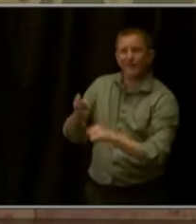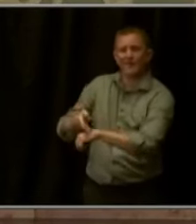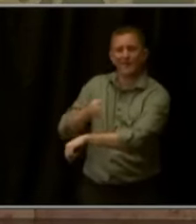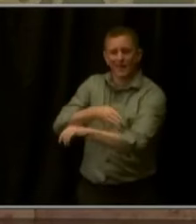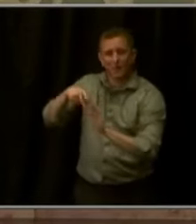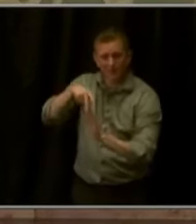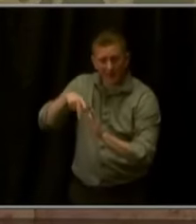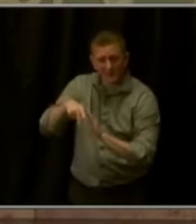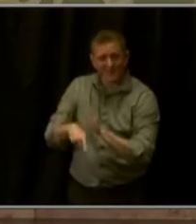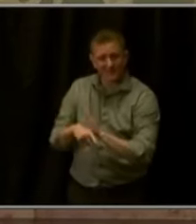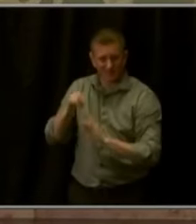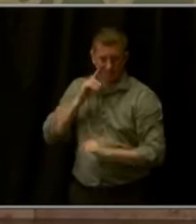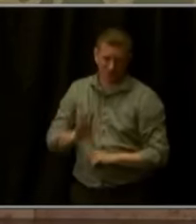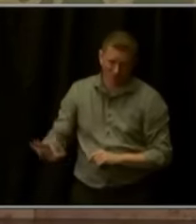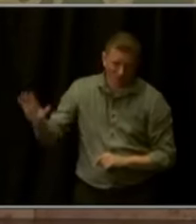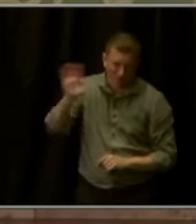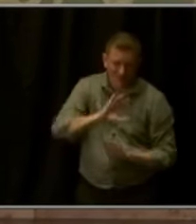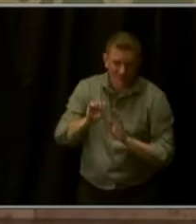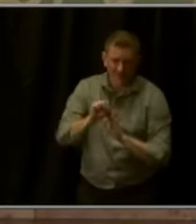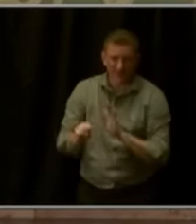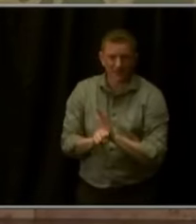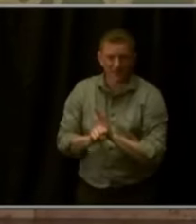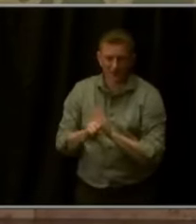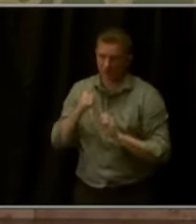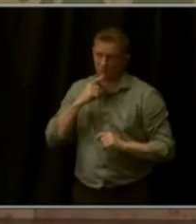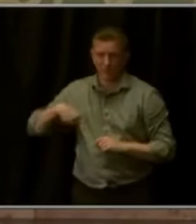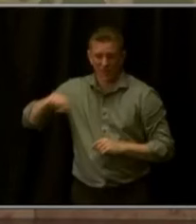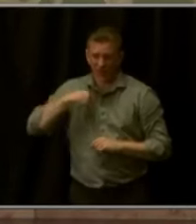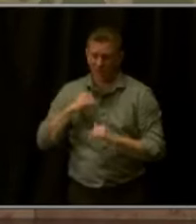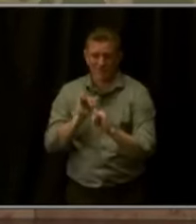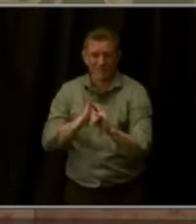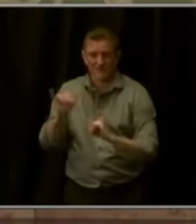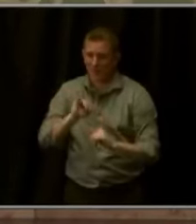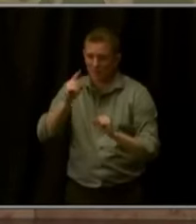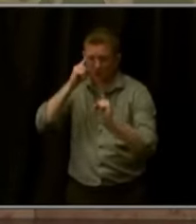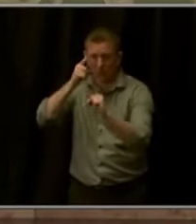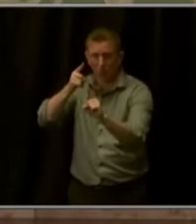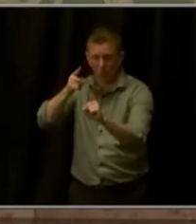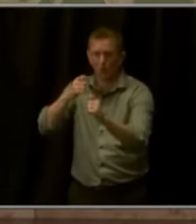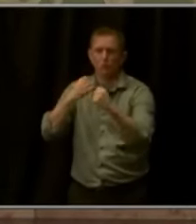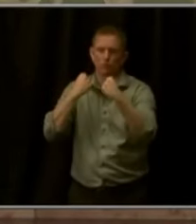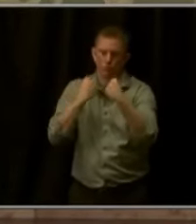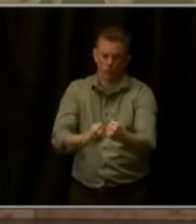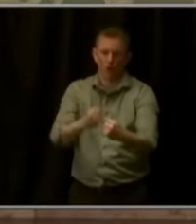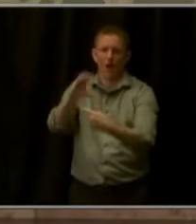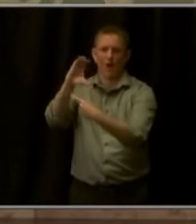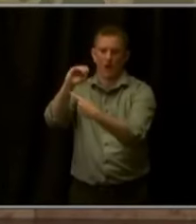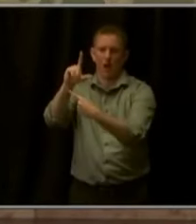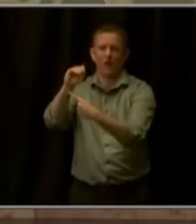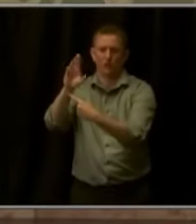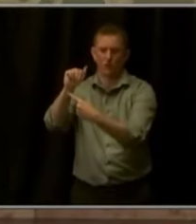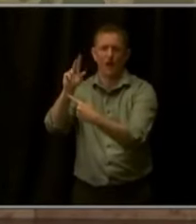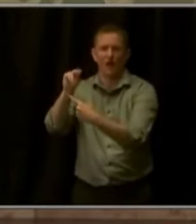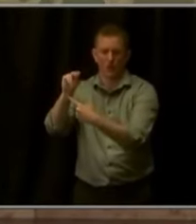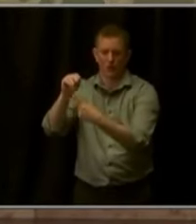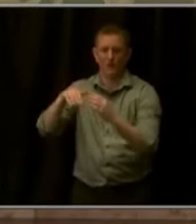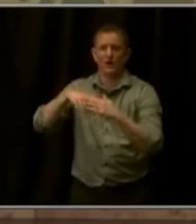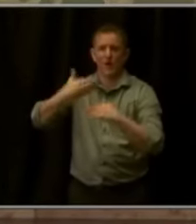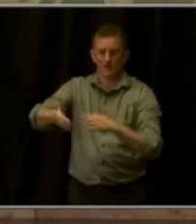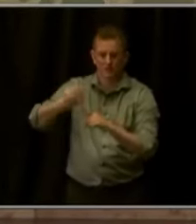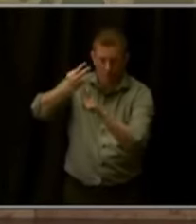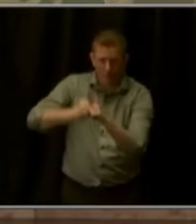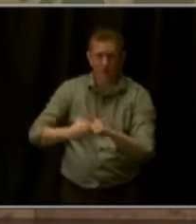We share the same goals for a strong Colorado, so let's use these next four months to really work together,